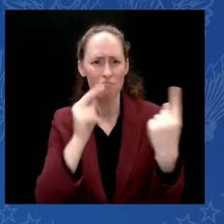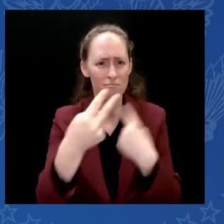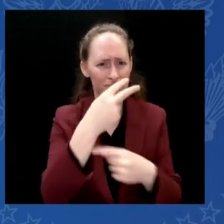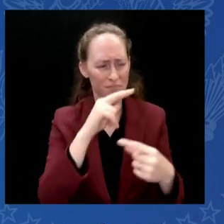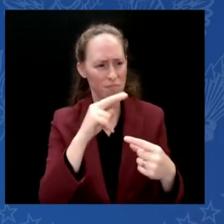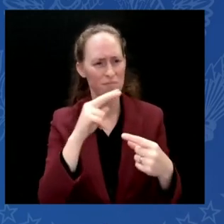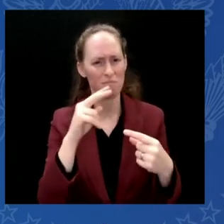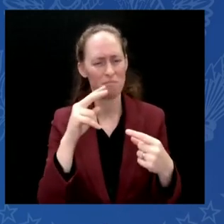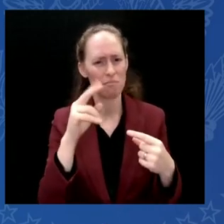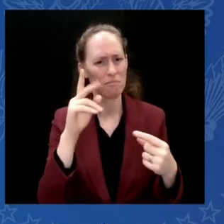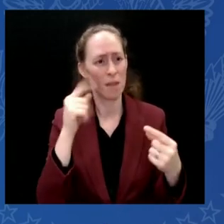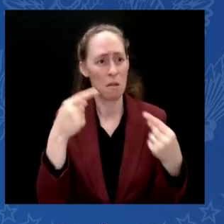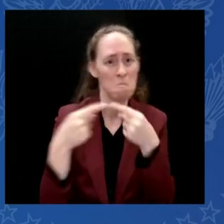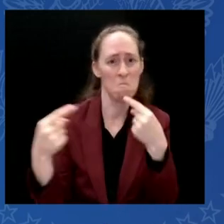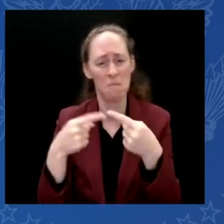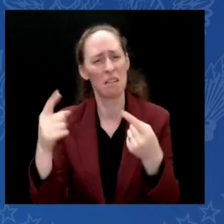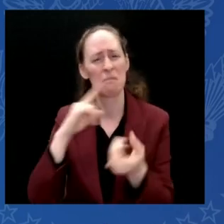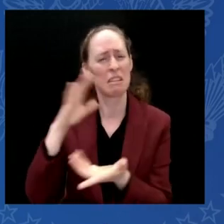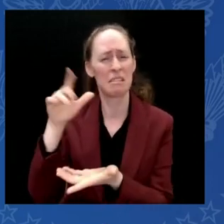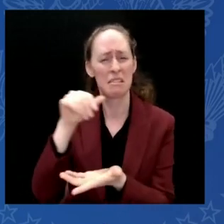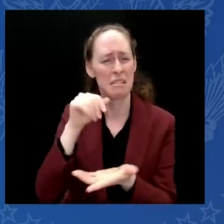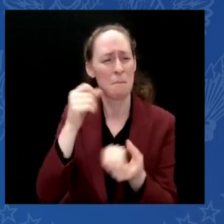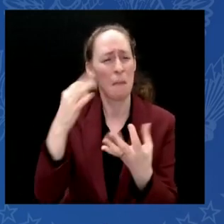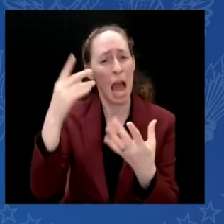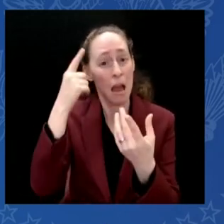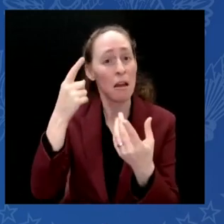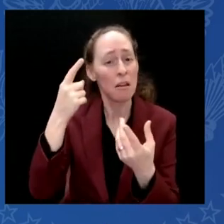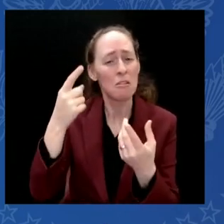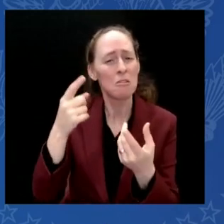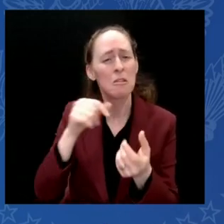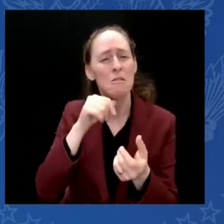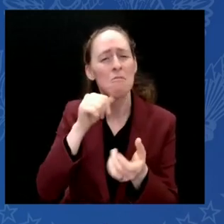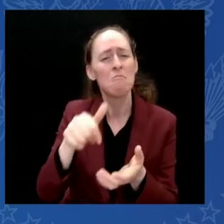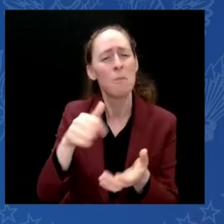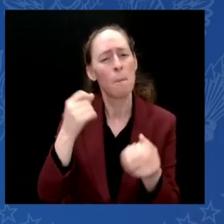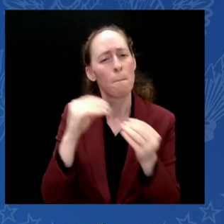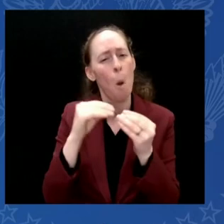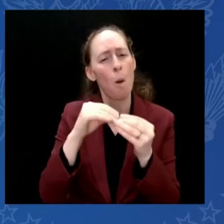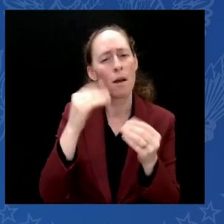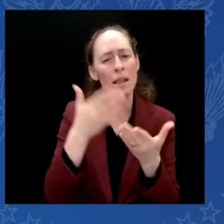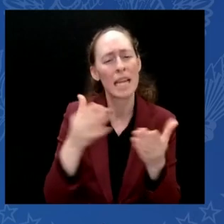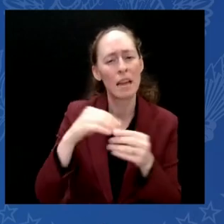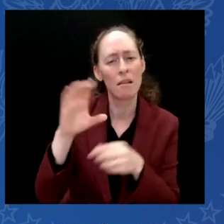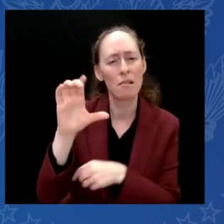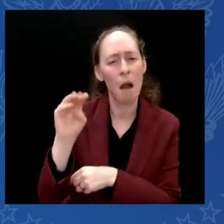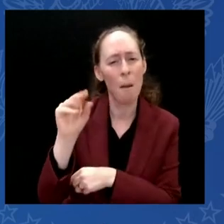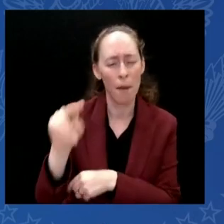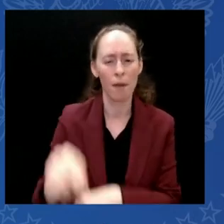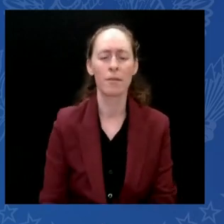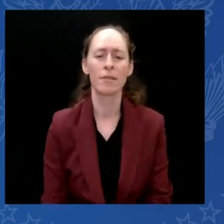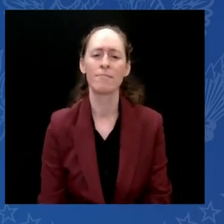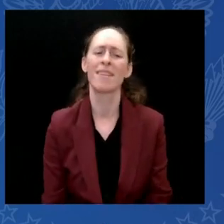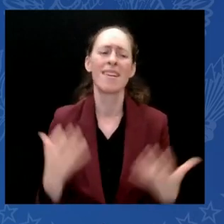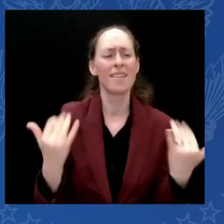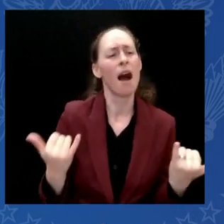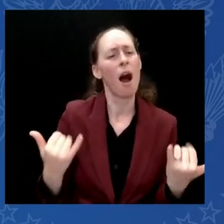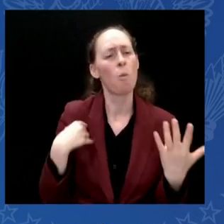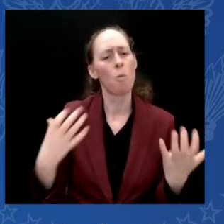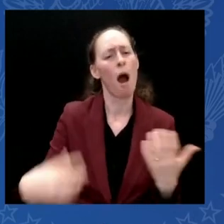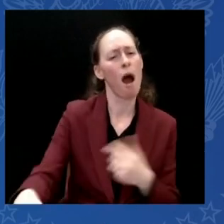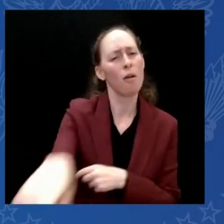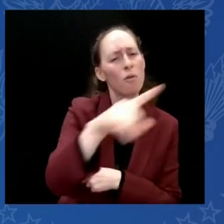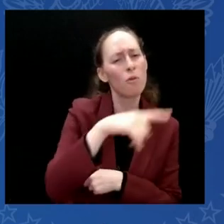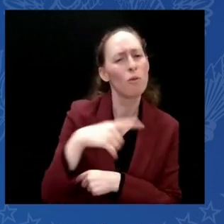take the time to look out, look out for one another, not at one, look for one another. So many people struggle at Christmas.